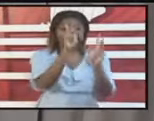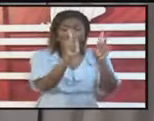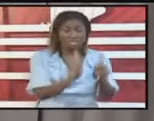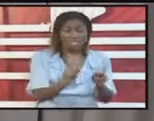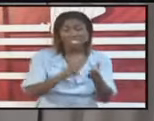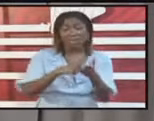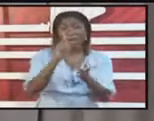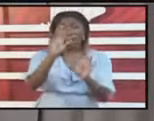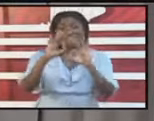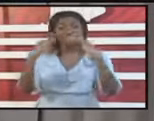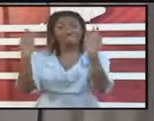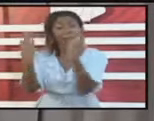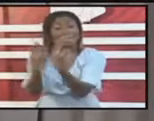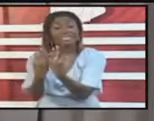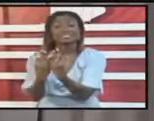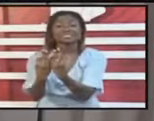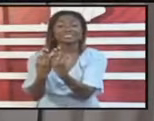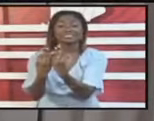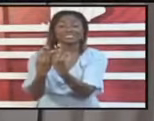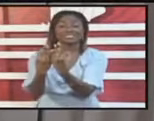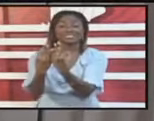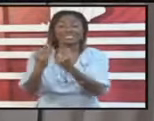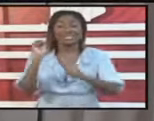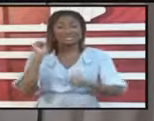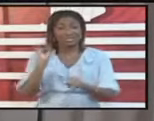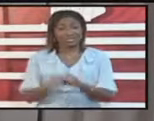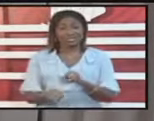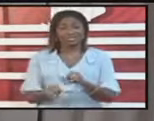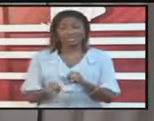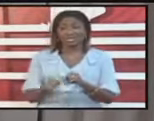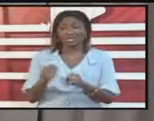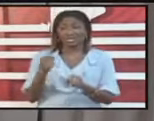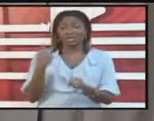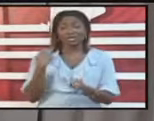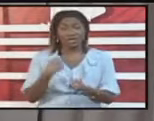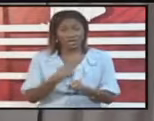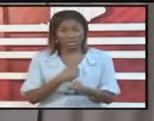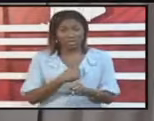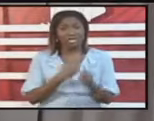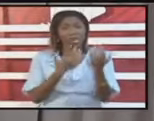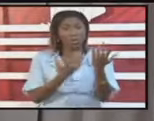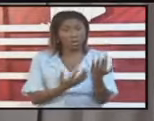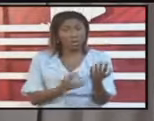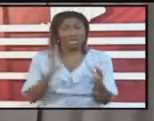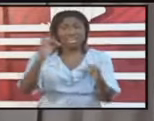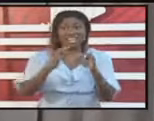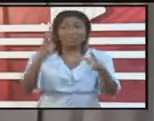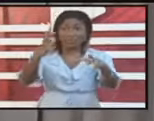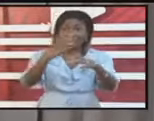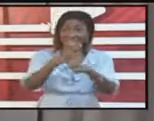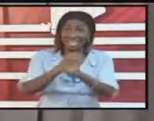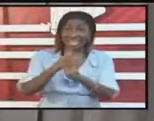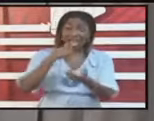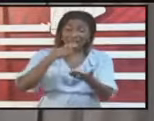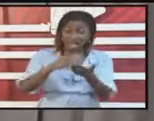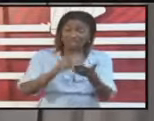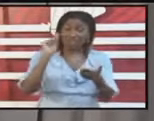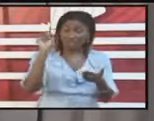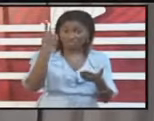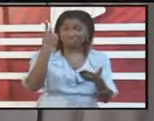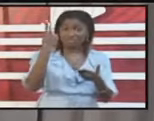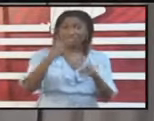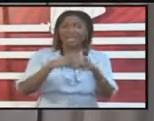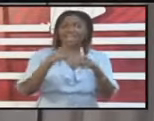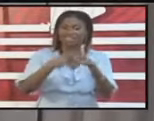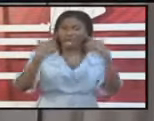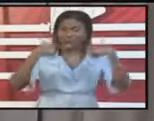So the application is only indicative of a physical application coming to us. We have some applications with as much as 22 persons. We have